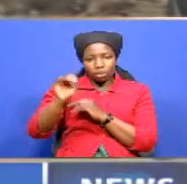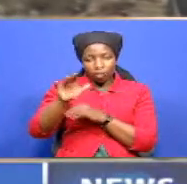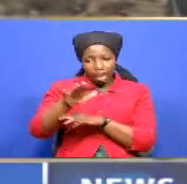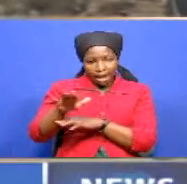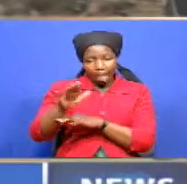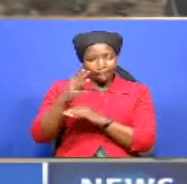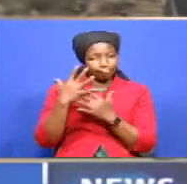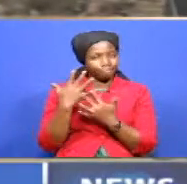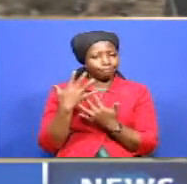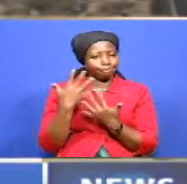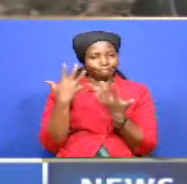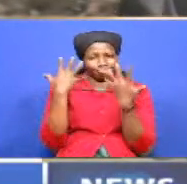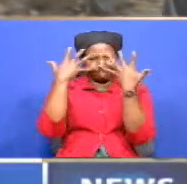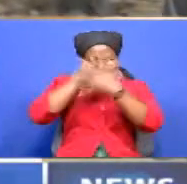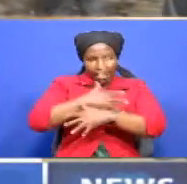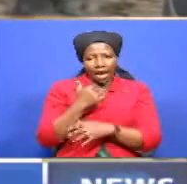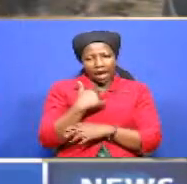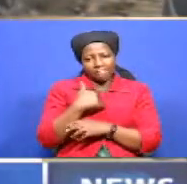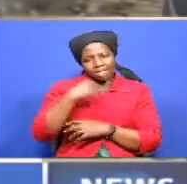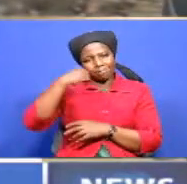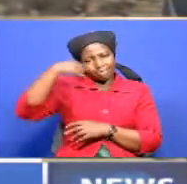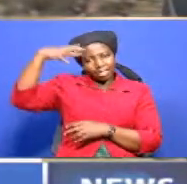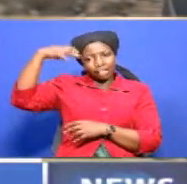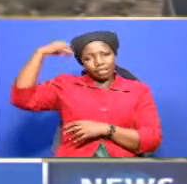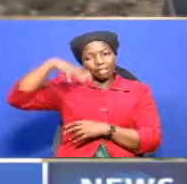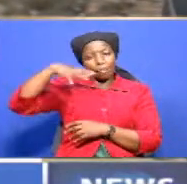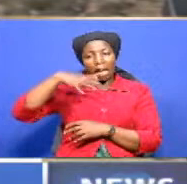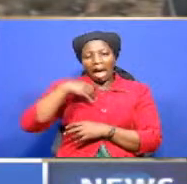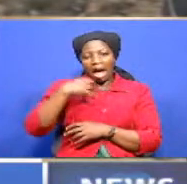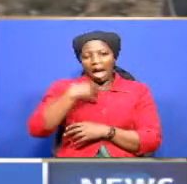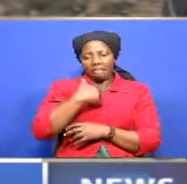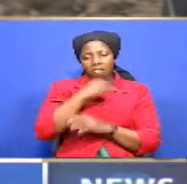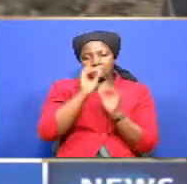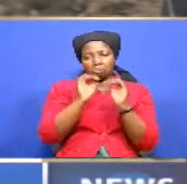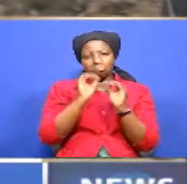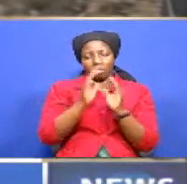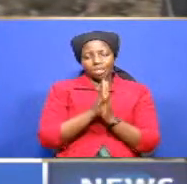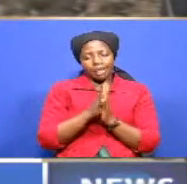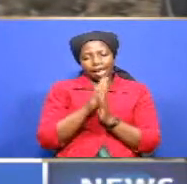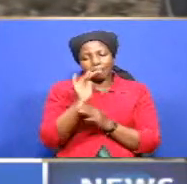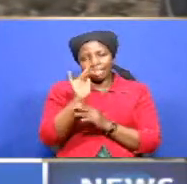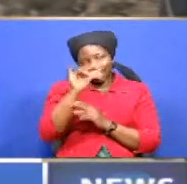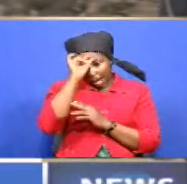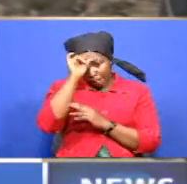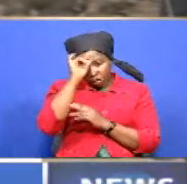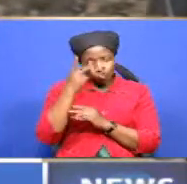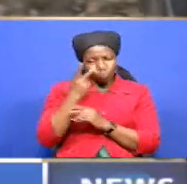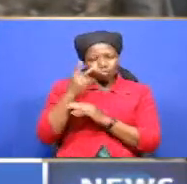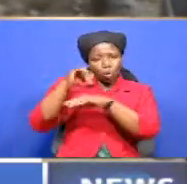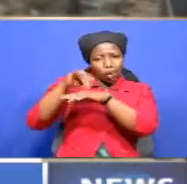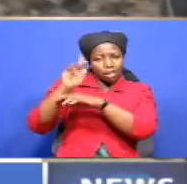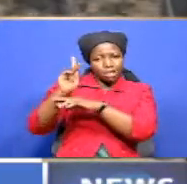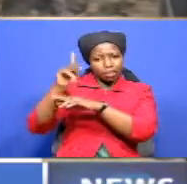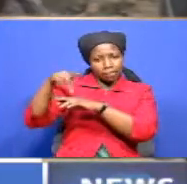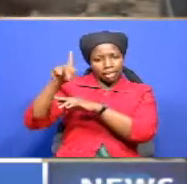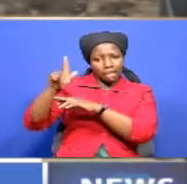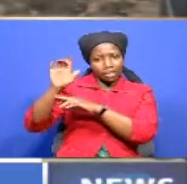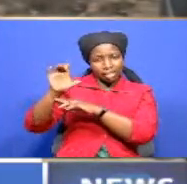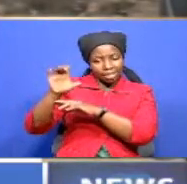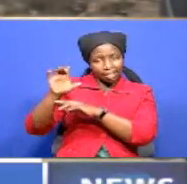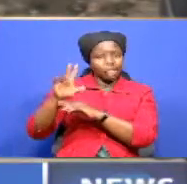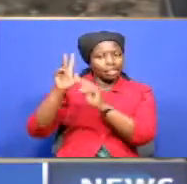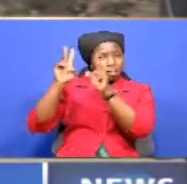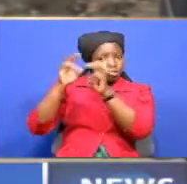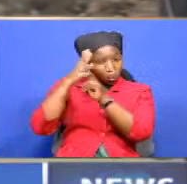ngependa kusema sarekali angalia mambu ya kenya power sana kwa sababu siya peke yake kuna vijana na kuna watu